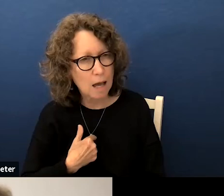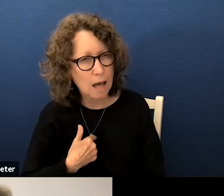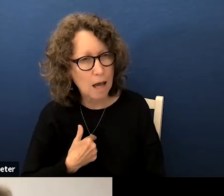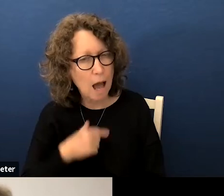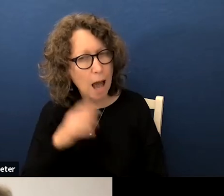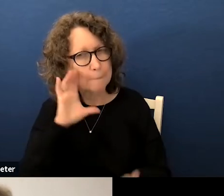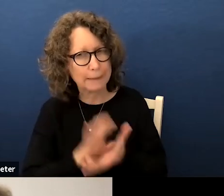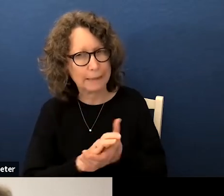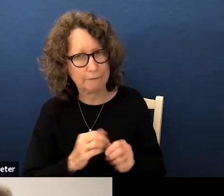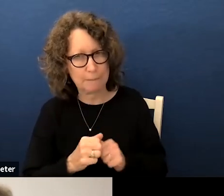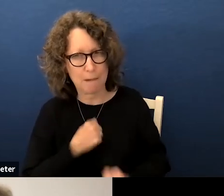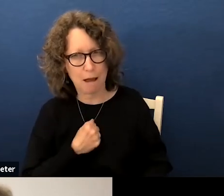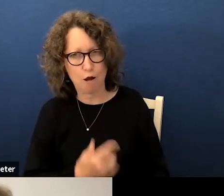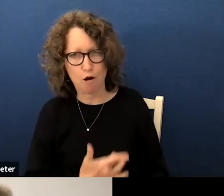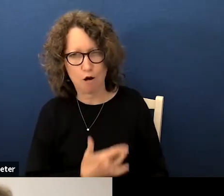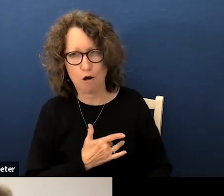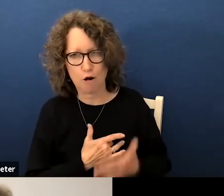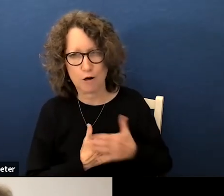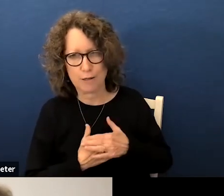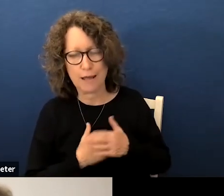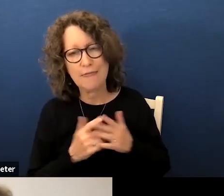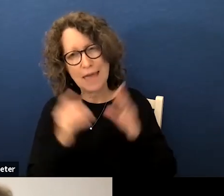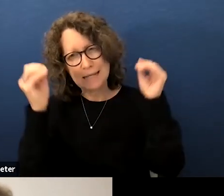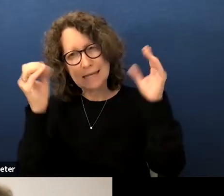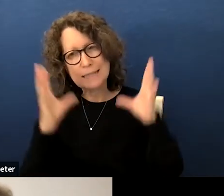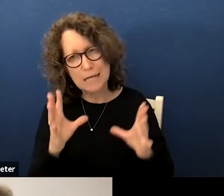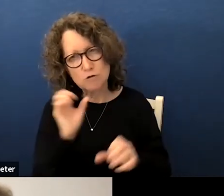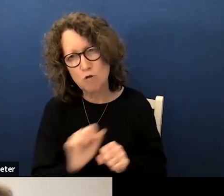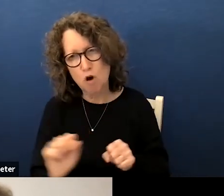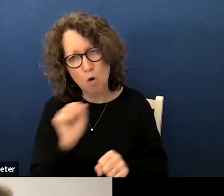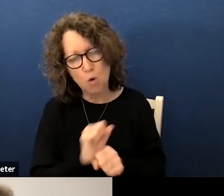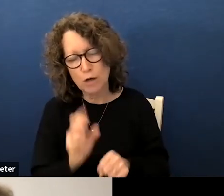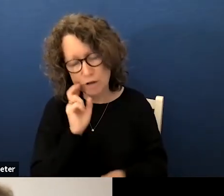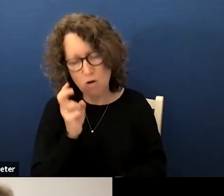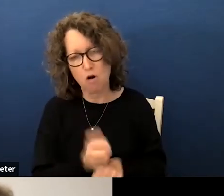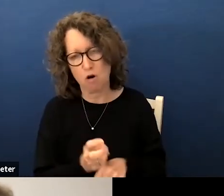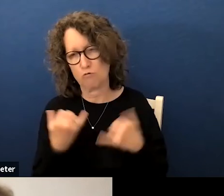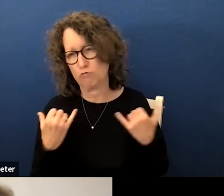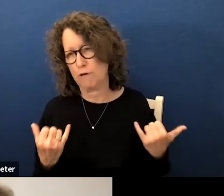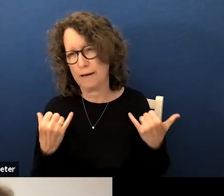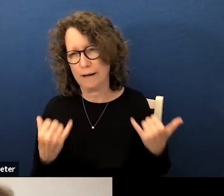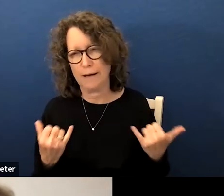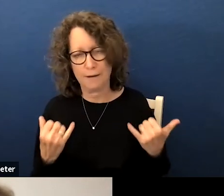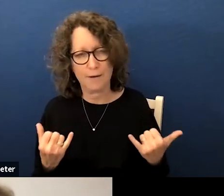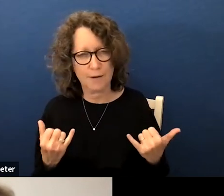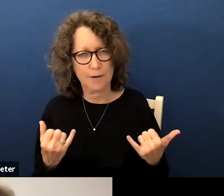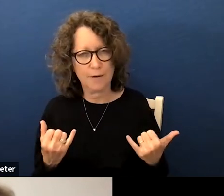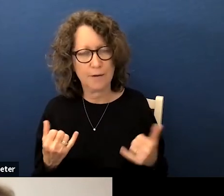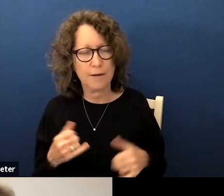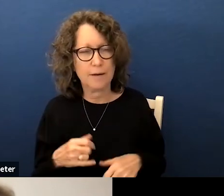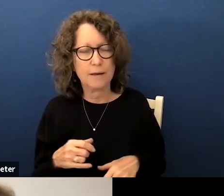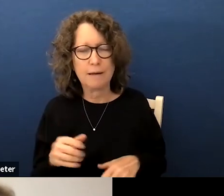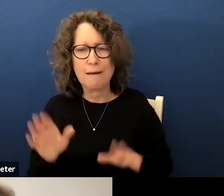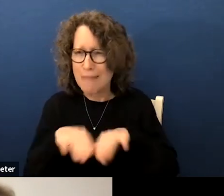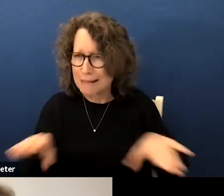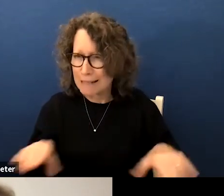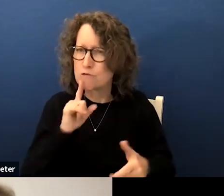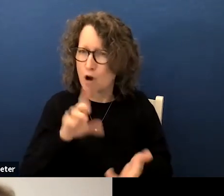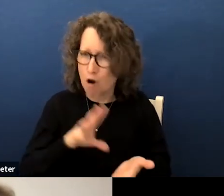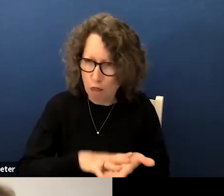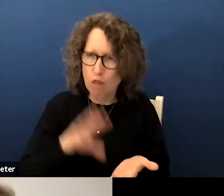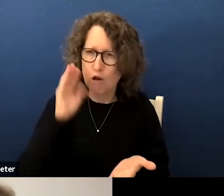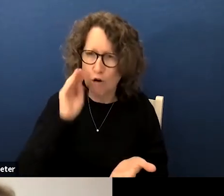heart that teachers are working extremely hard that kids are learning